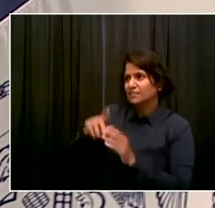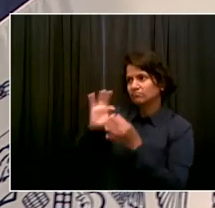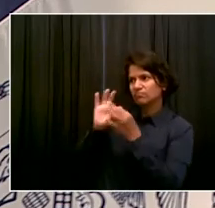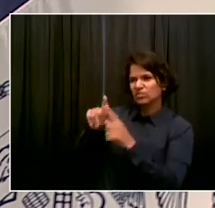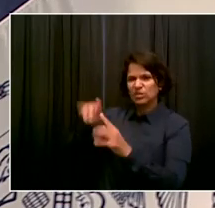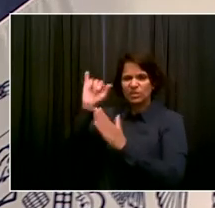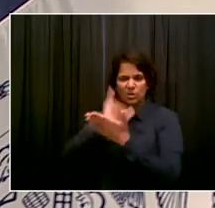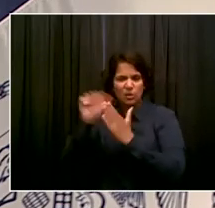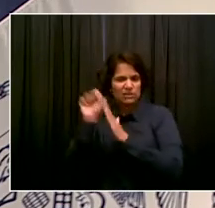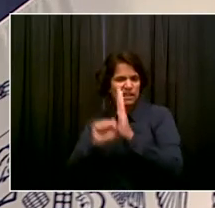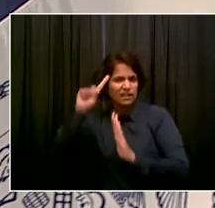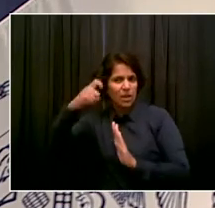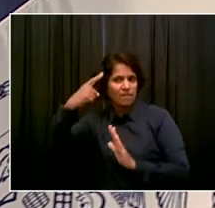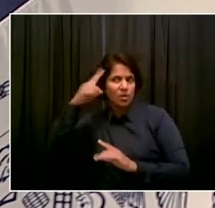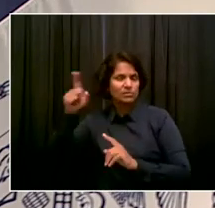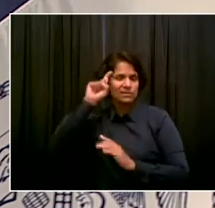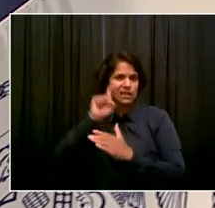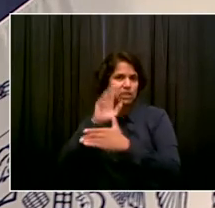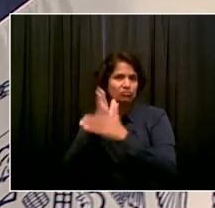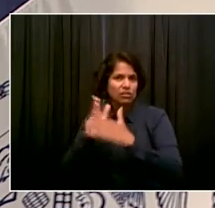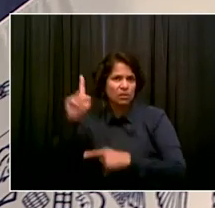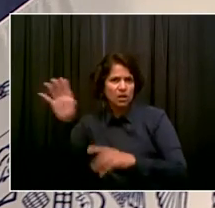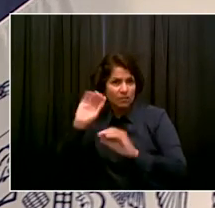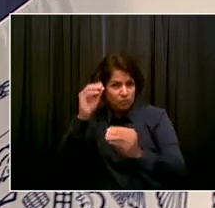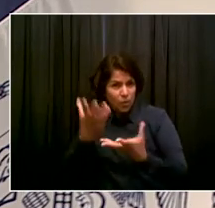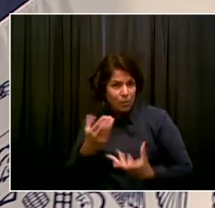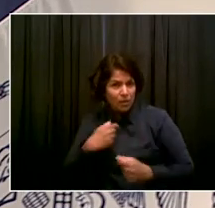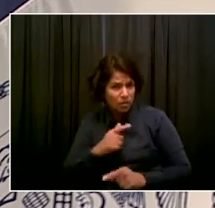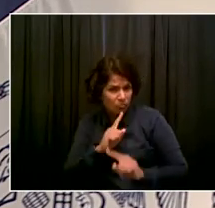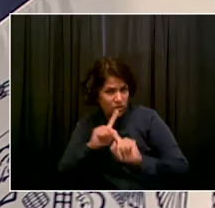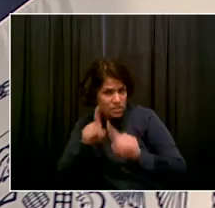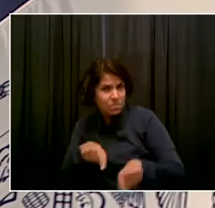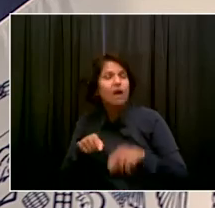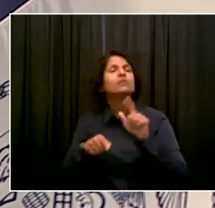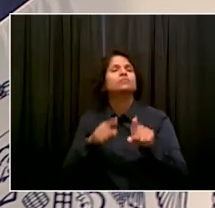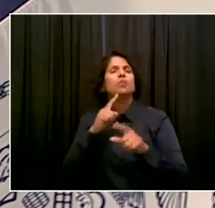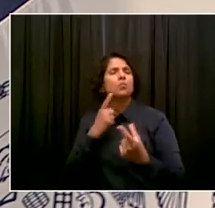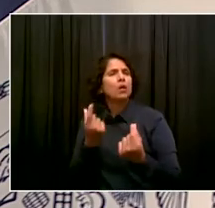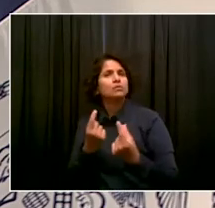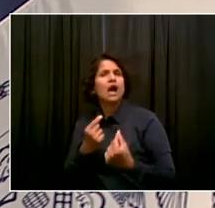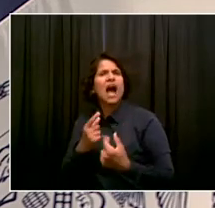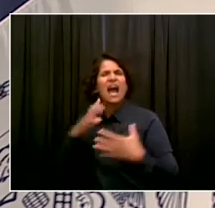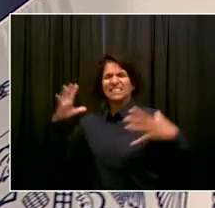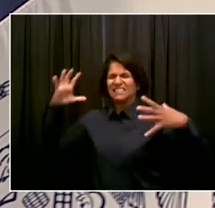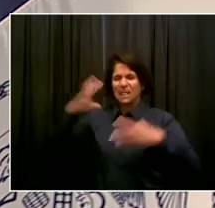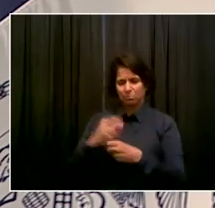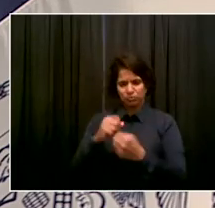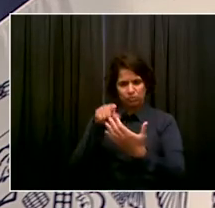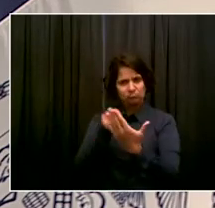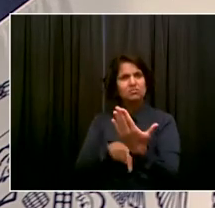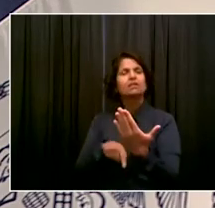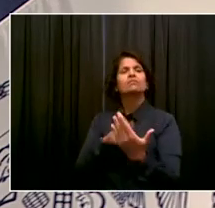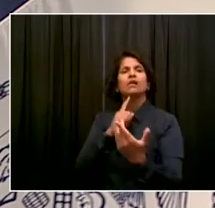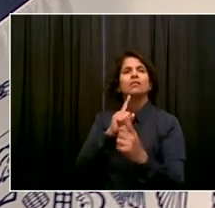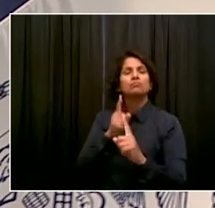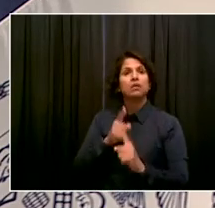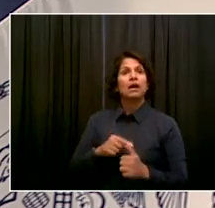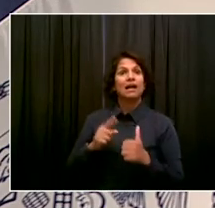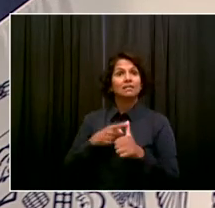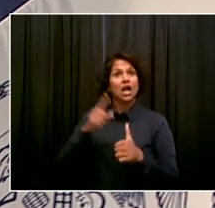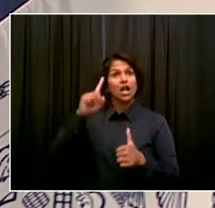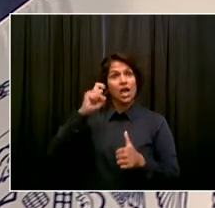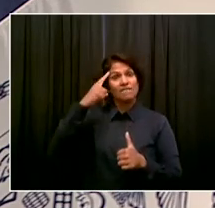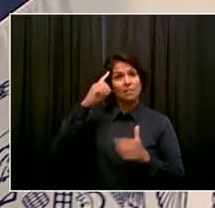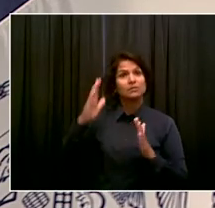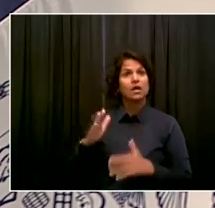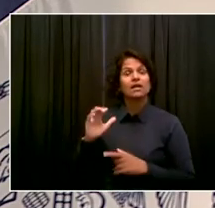summary, which are specifically, and to quote, we find that the governor sexually harassed a number of current and former New York State employees by,